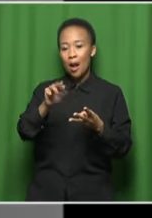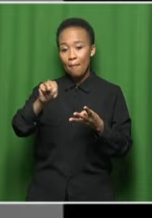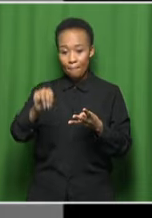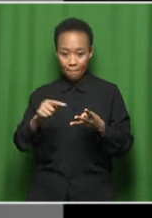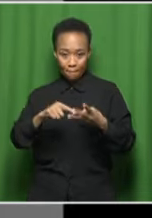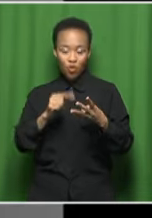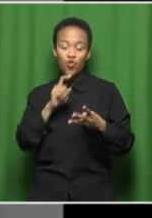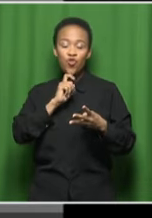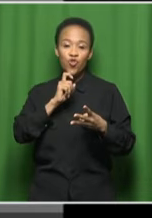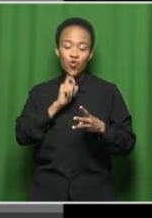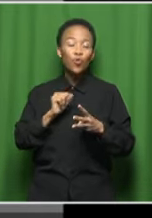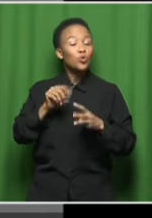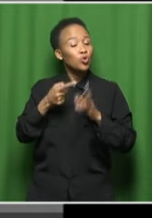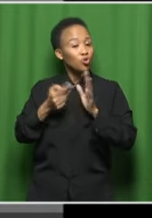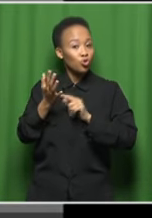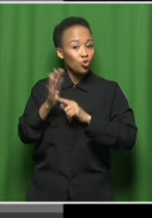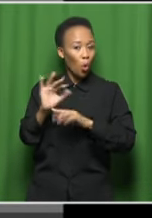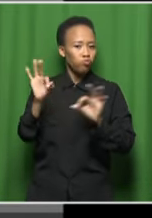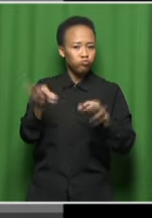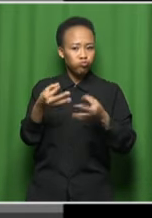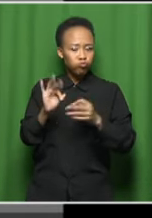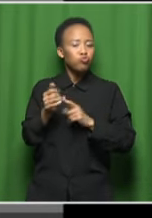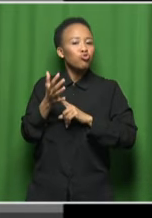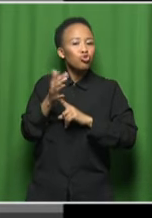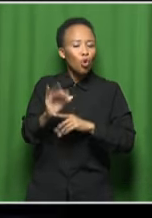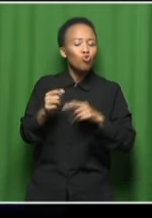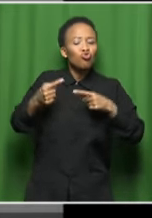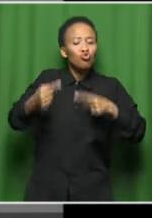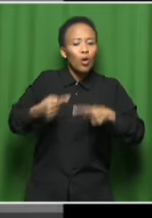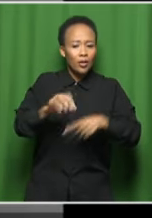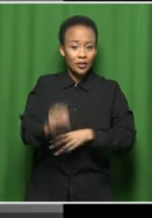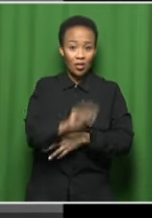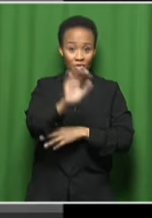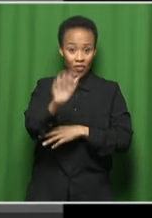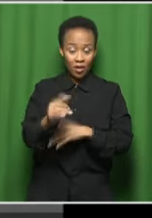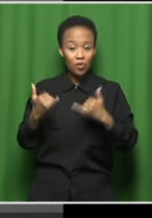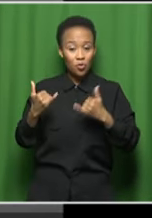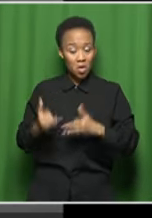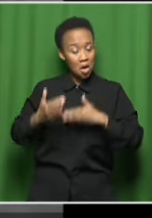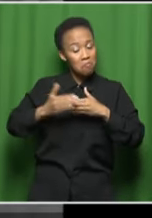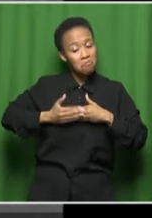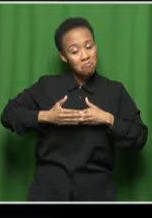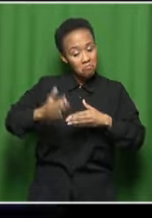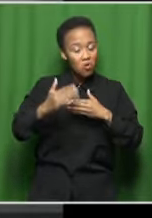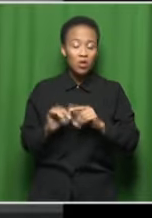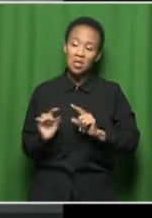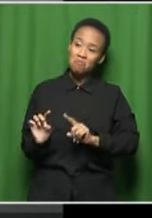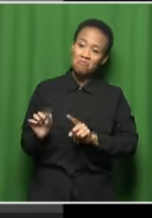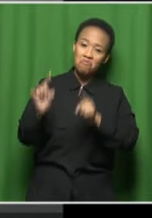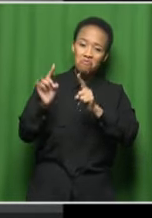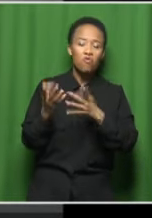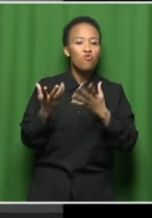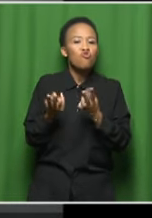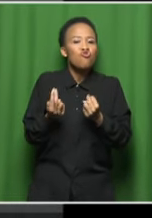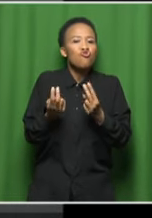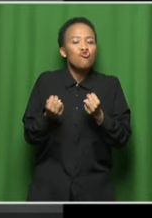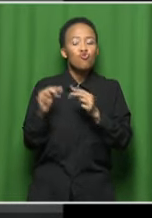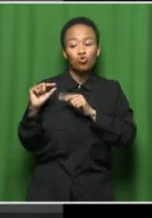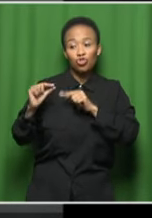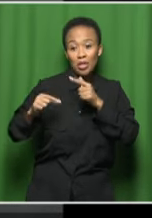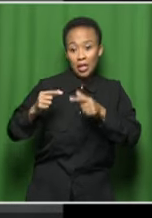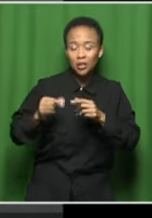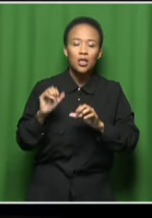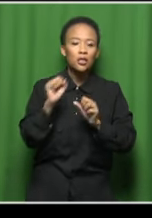struggles of the country. And today, South African jazz continues to evolve and thrive with a new generation of musicians